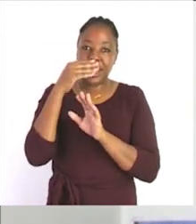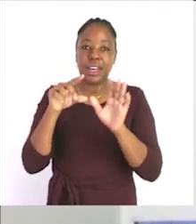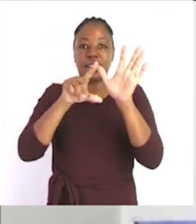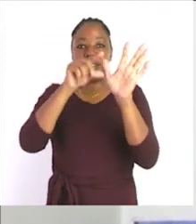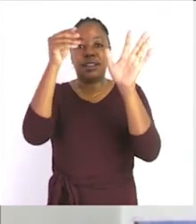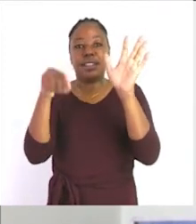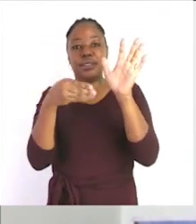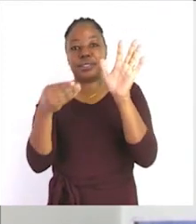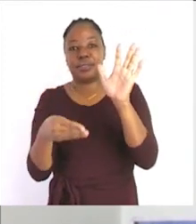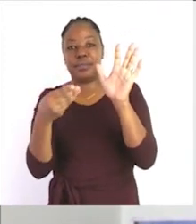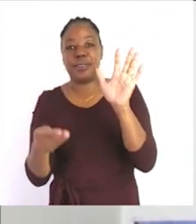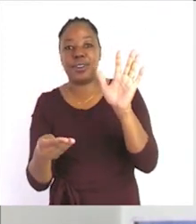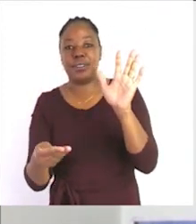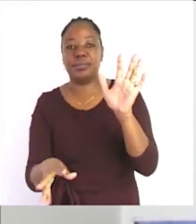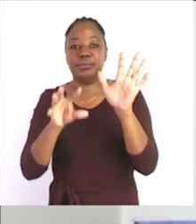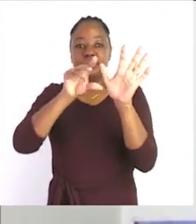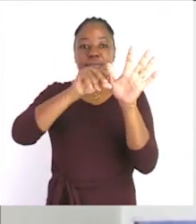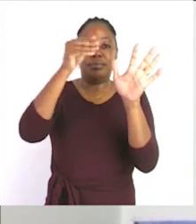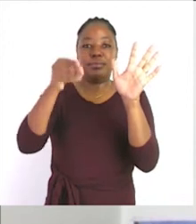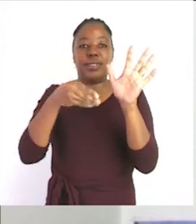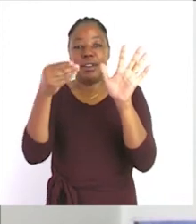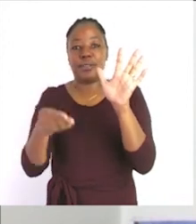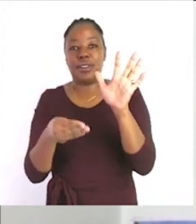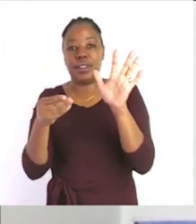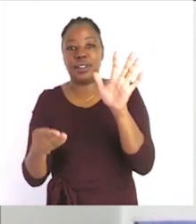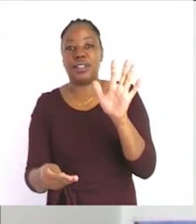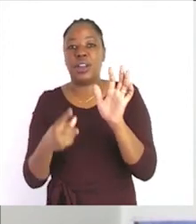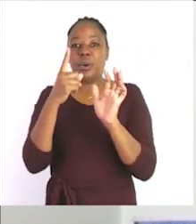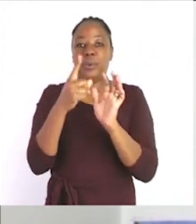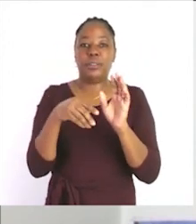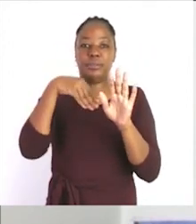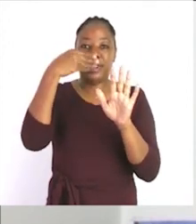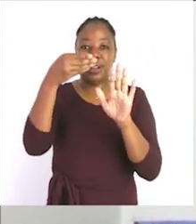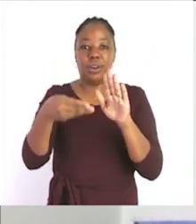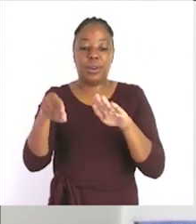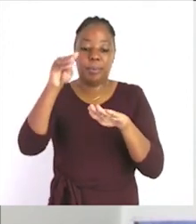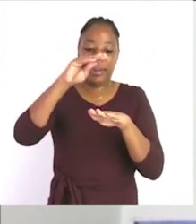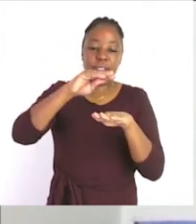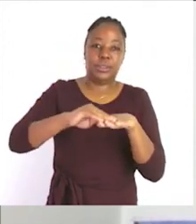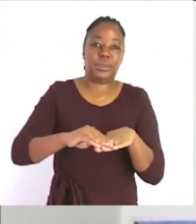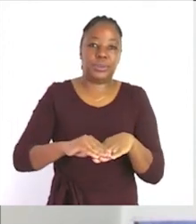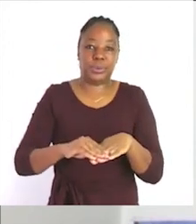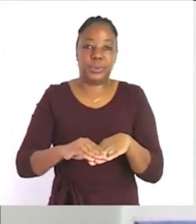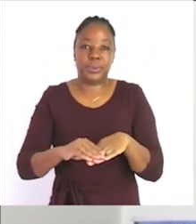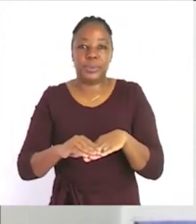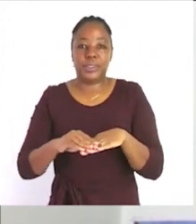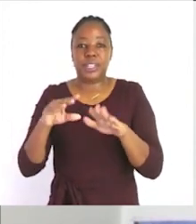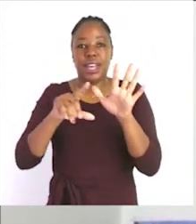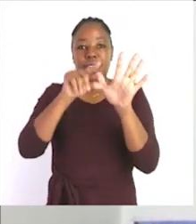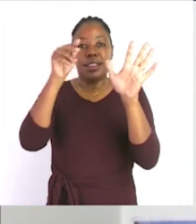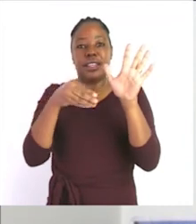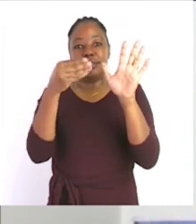leaves are falling leaves are falling one fell on my toes